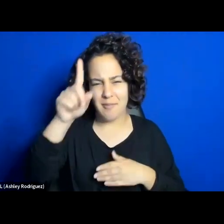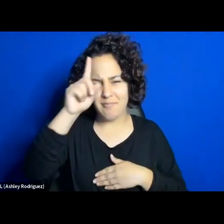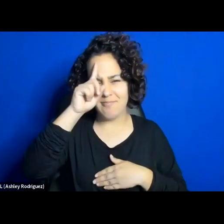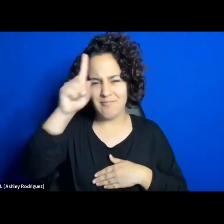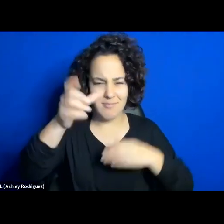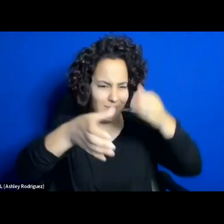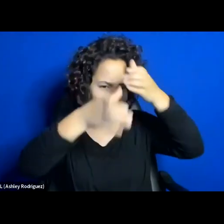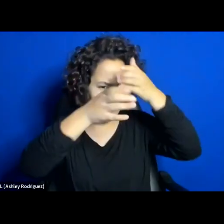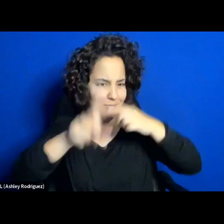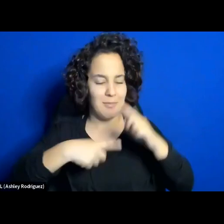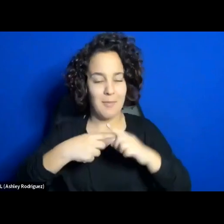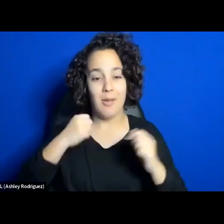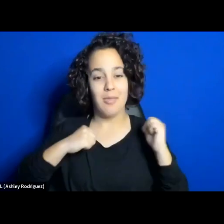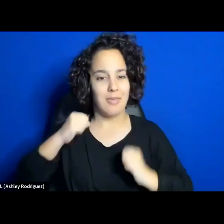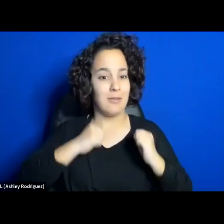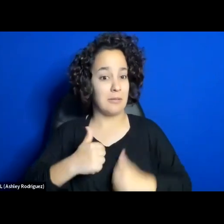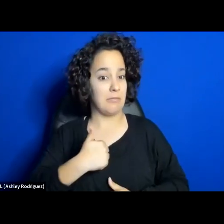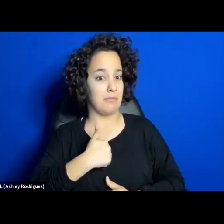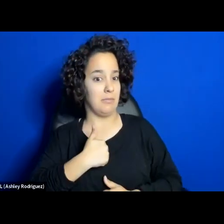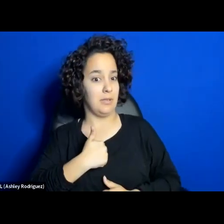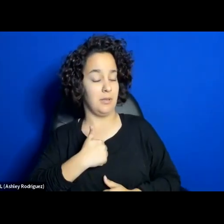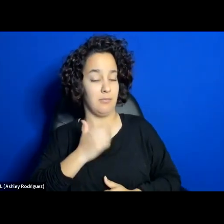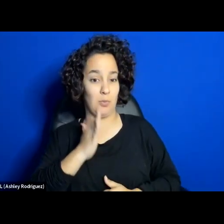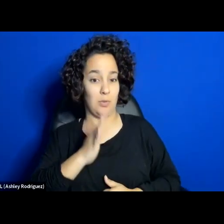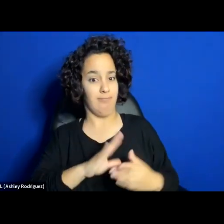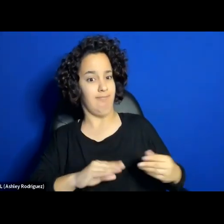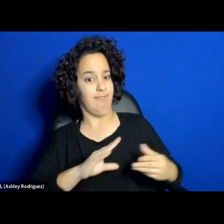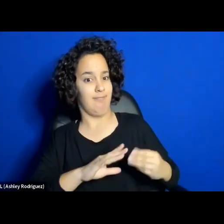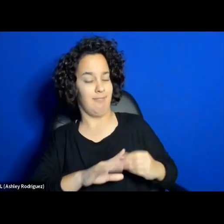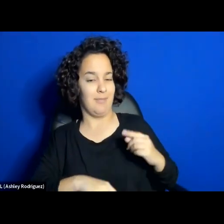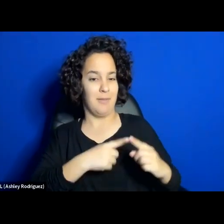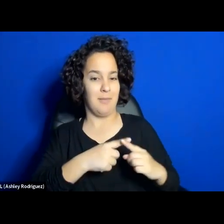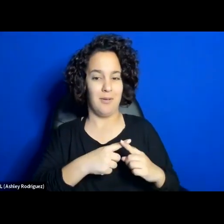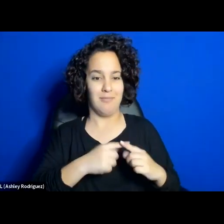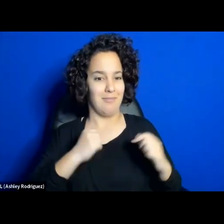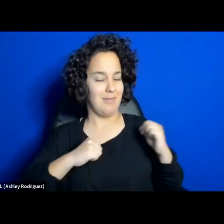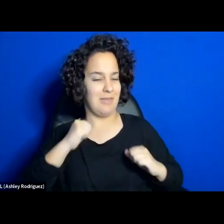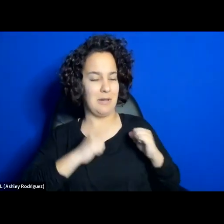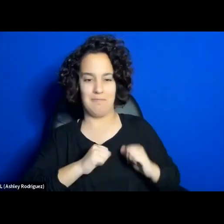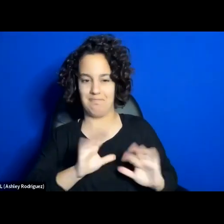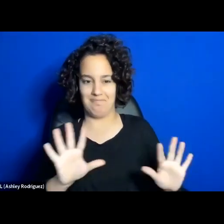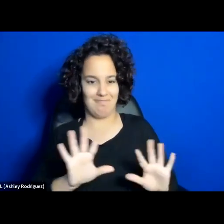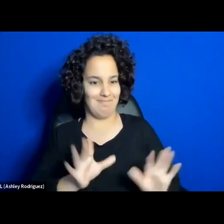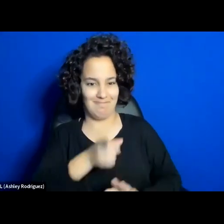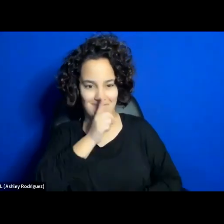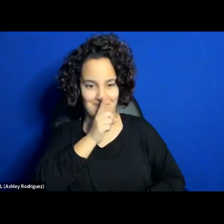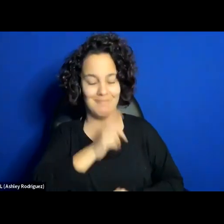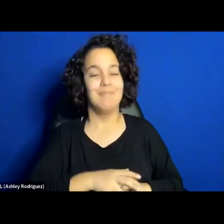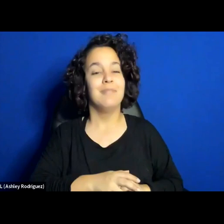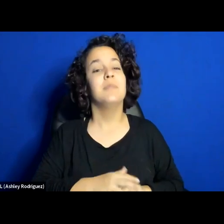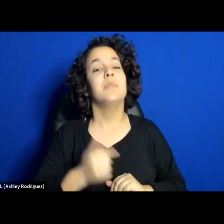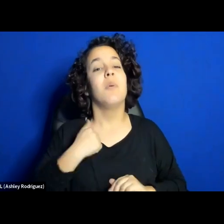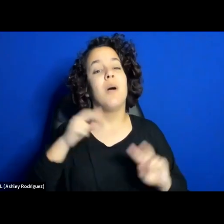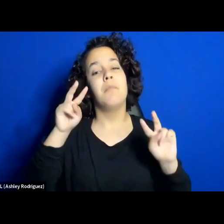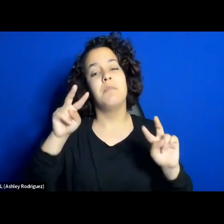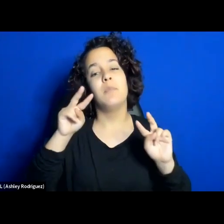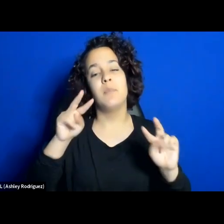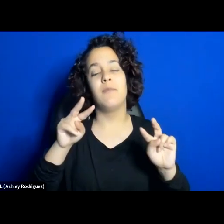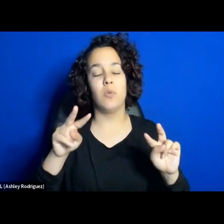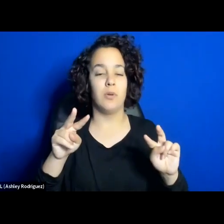to say any more about theatre and really look forward to hearing